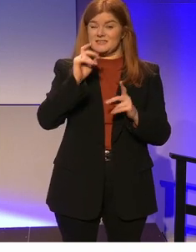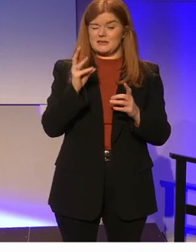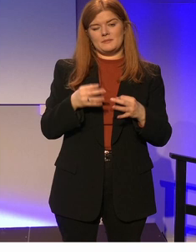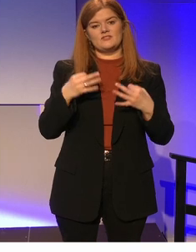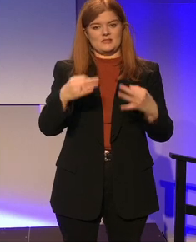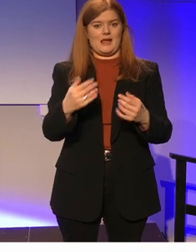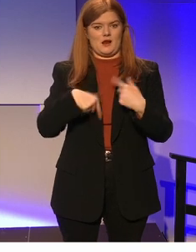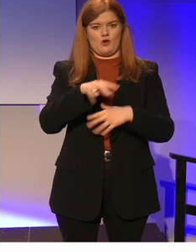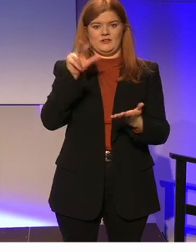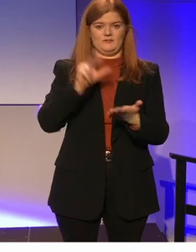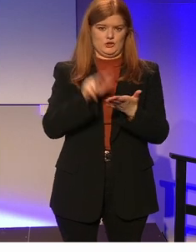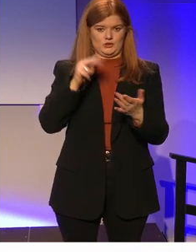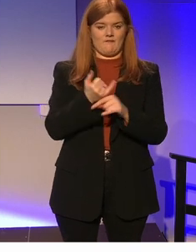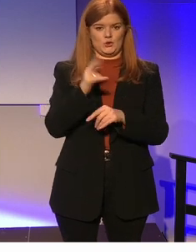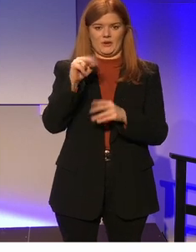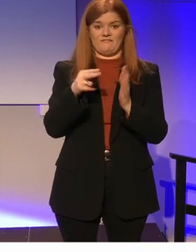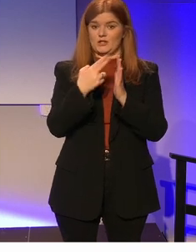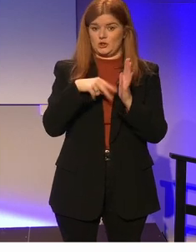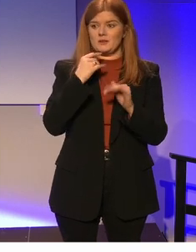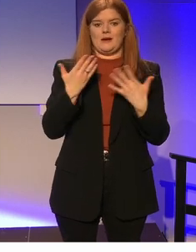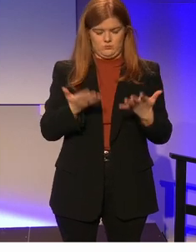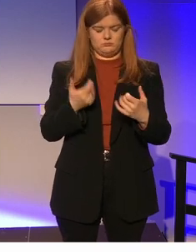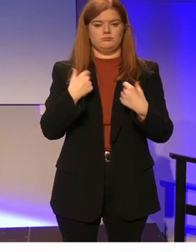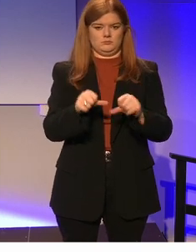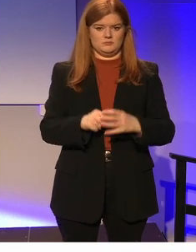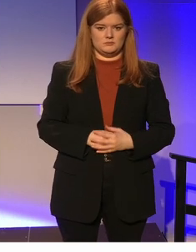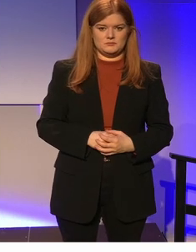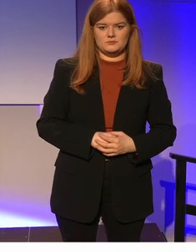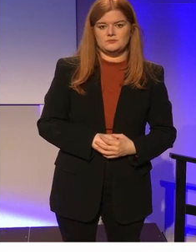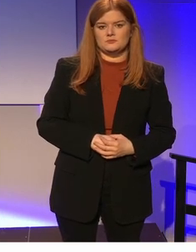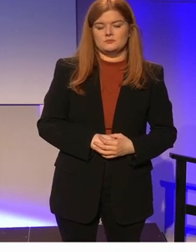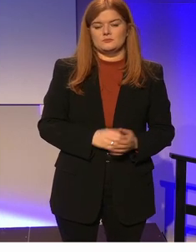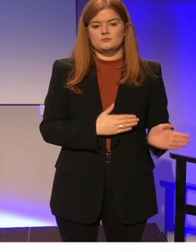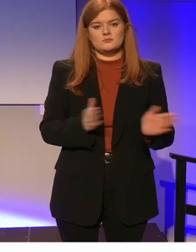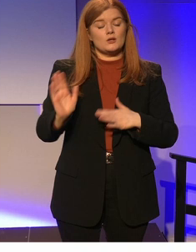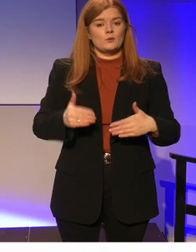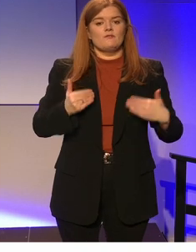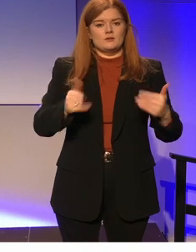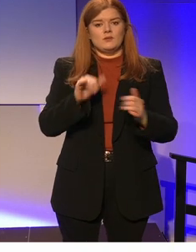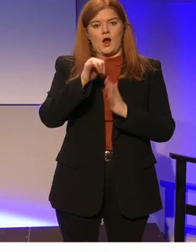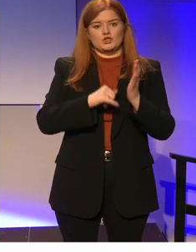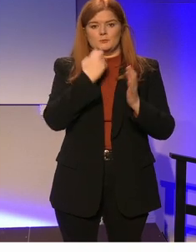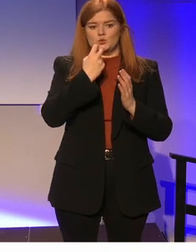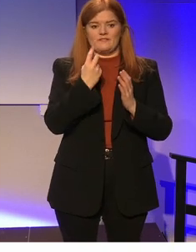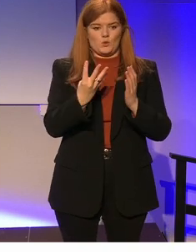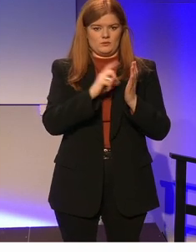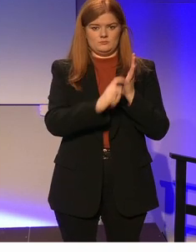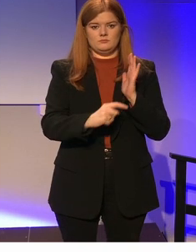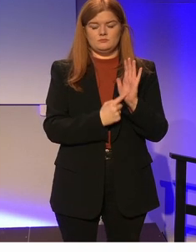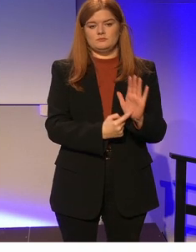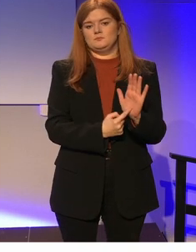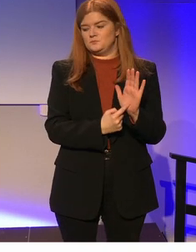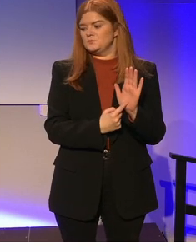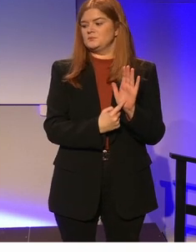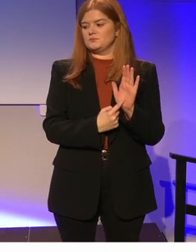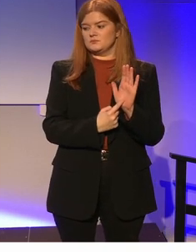a delay in our ratification of the convention, but it is now ratified. So moving on to Article 24. So